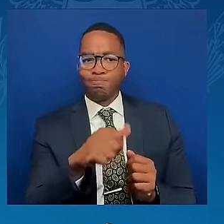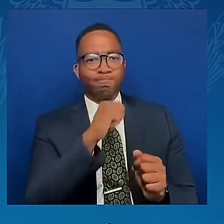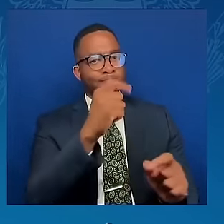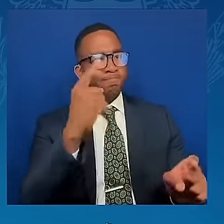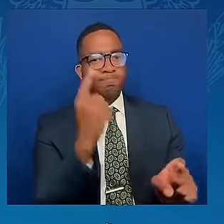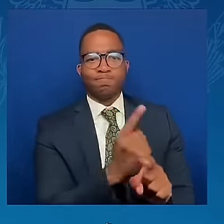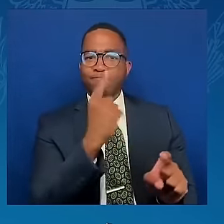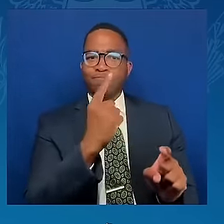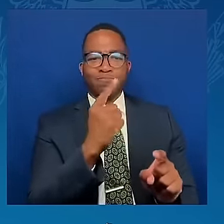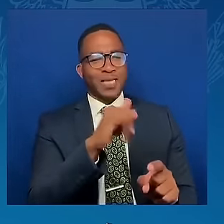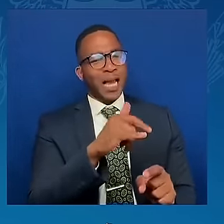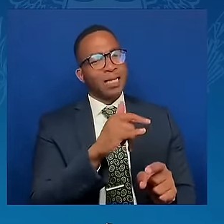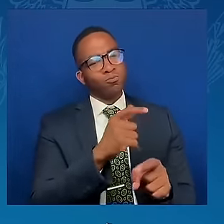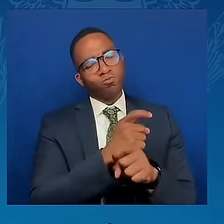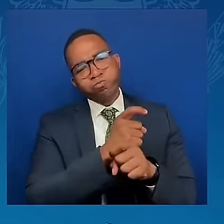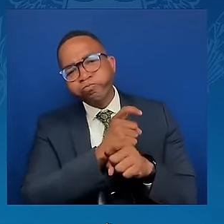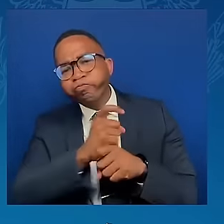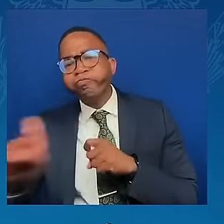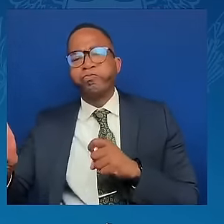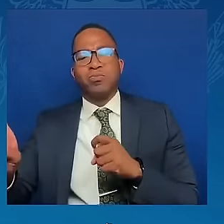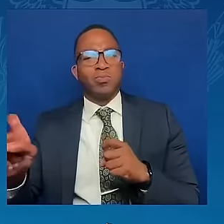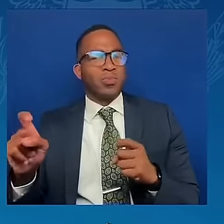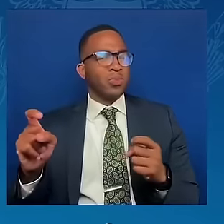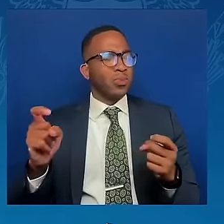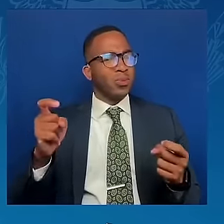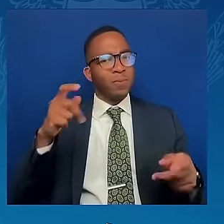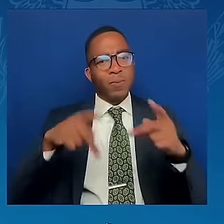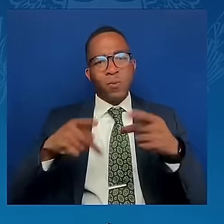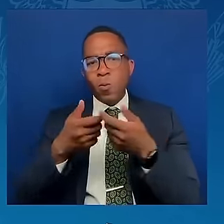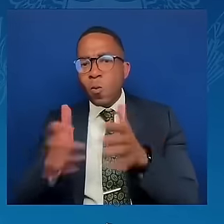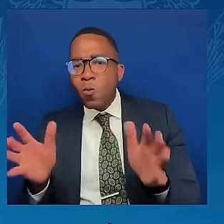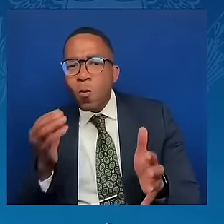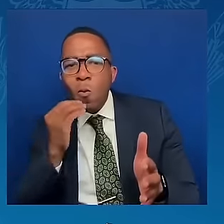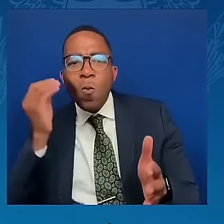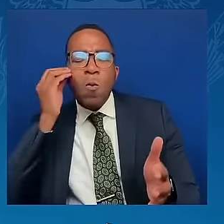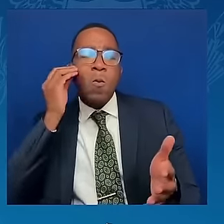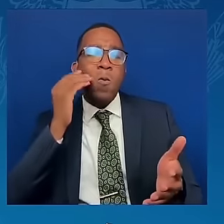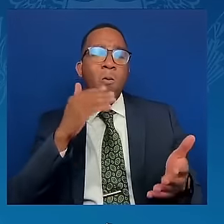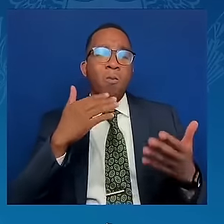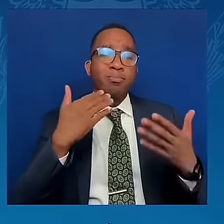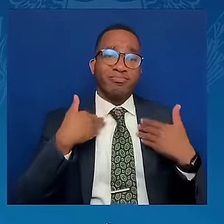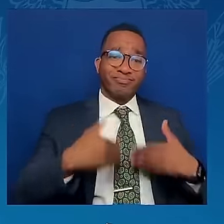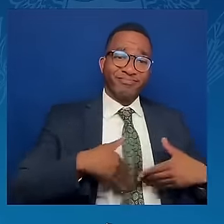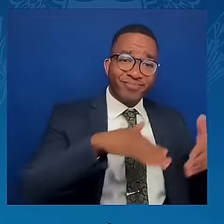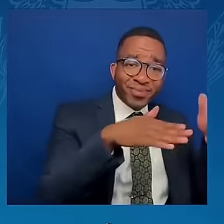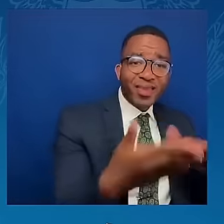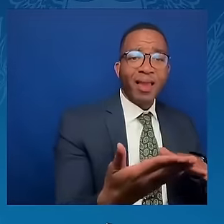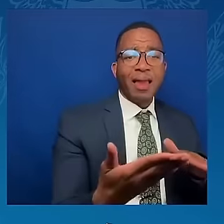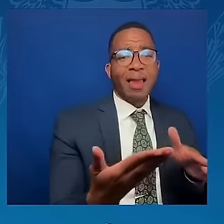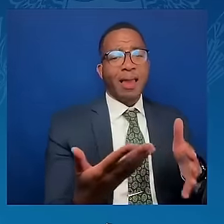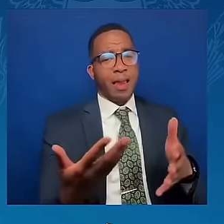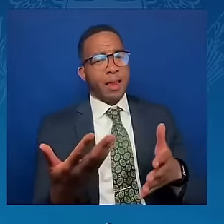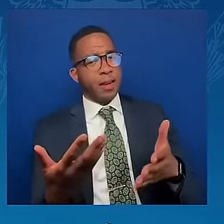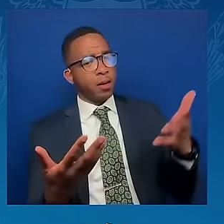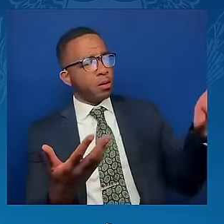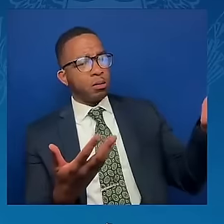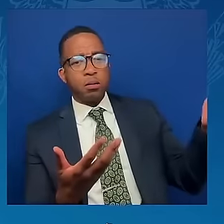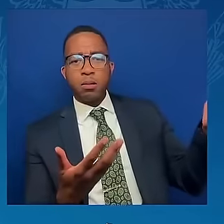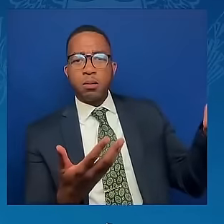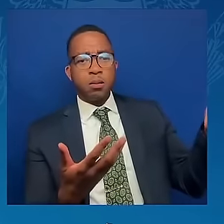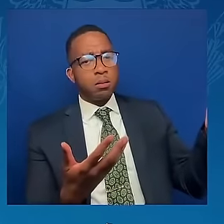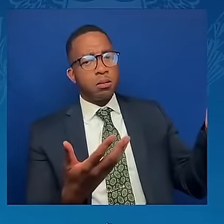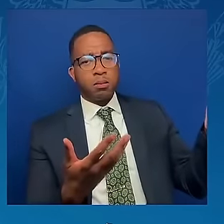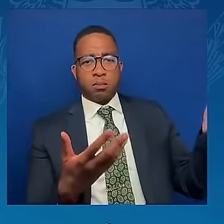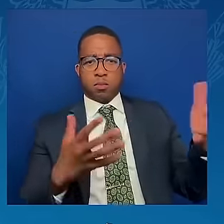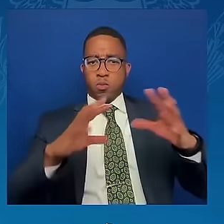The echoes of Russia's war of aggression reverberate across the globe. Energy